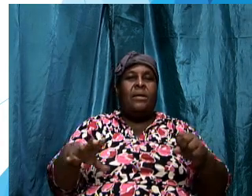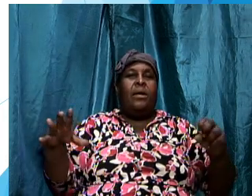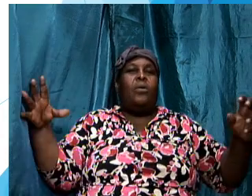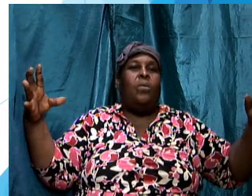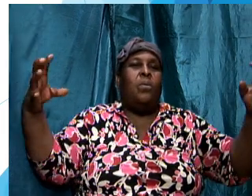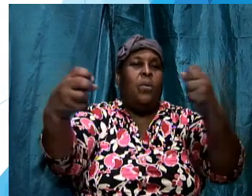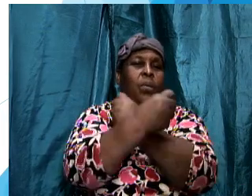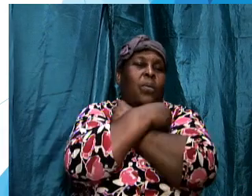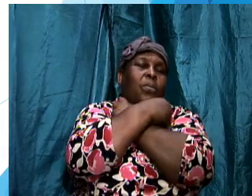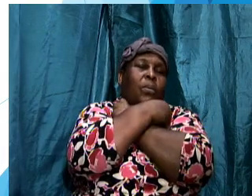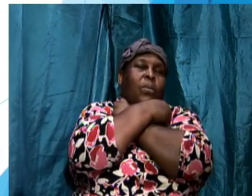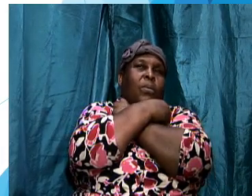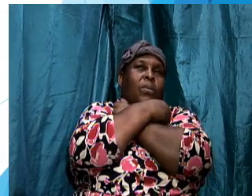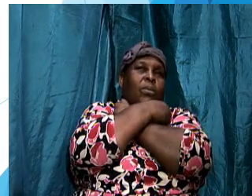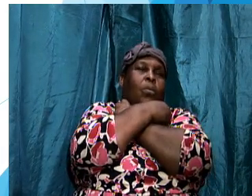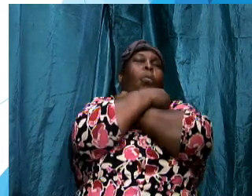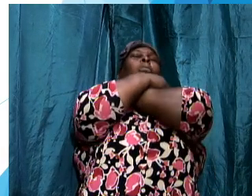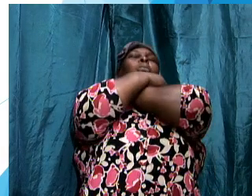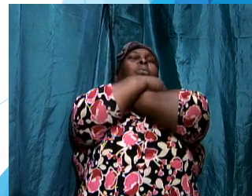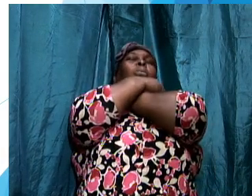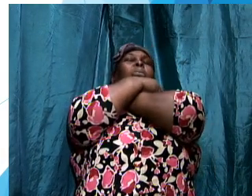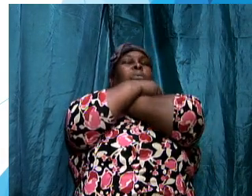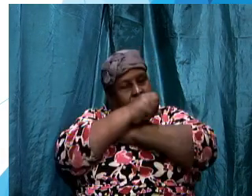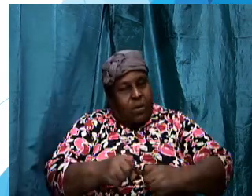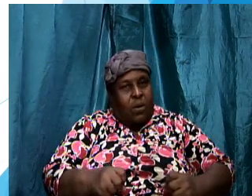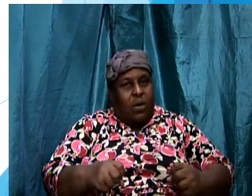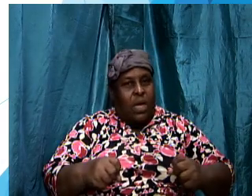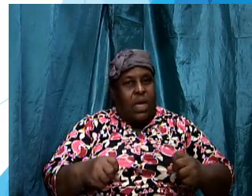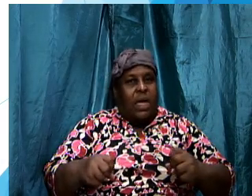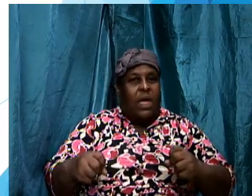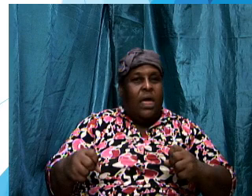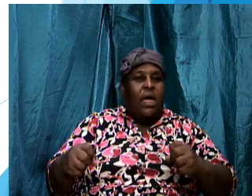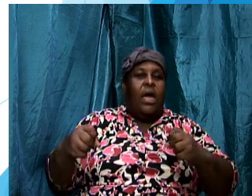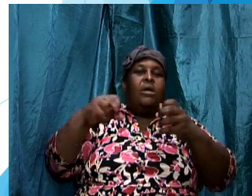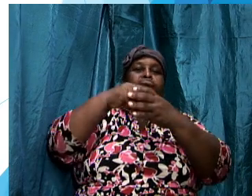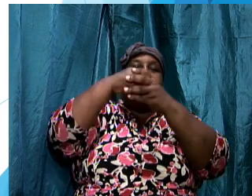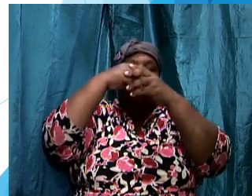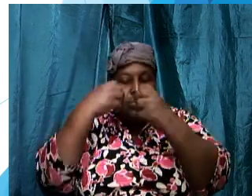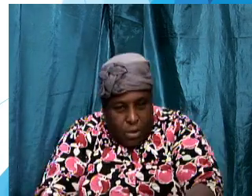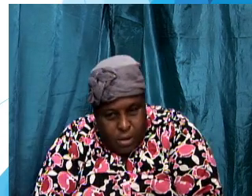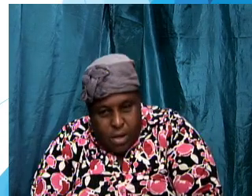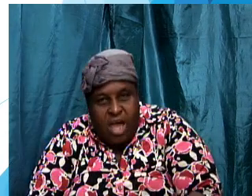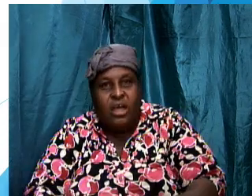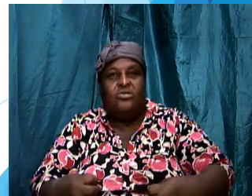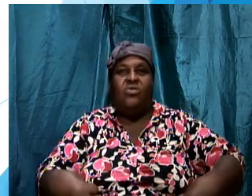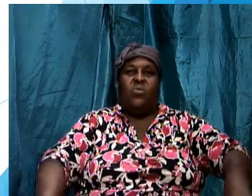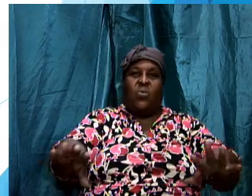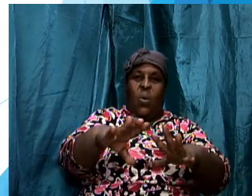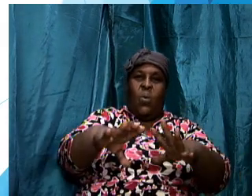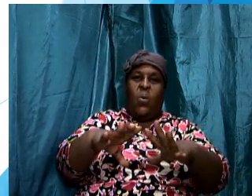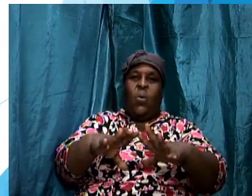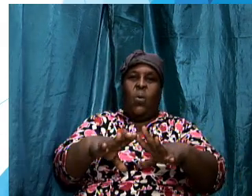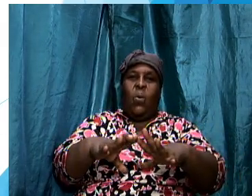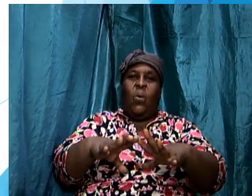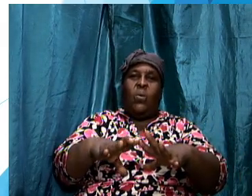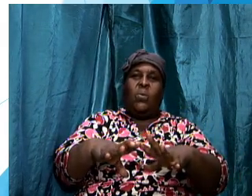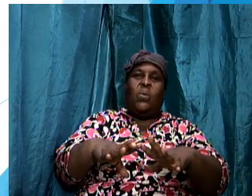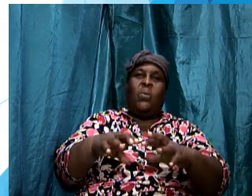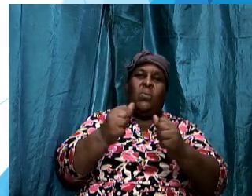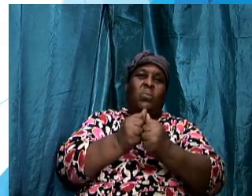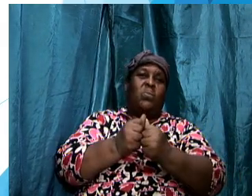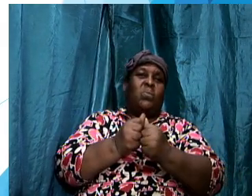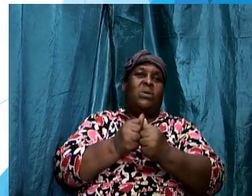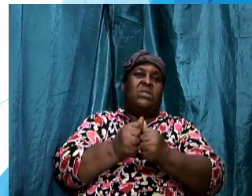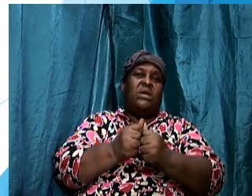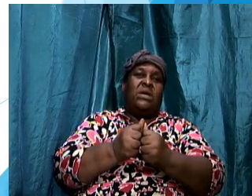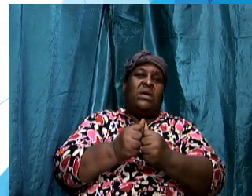other by the neck or they lift you up at the waist and drop you on the ground across the knee with the intent